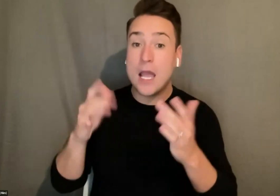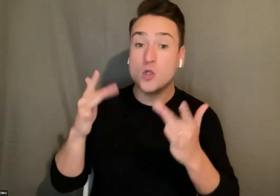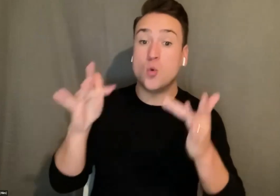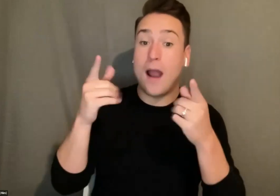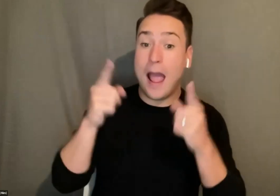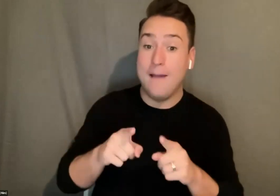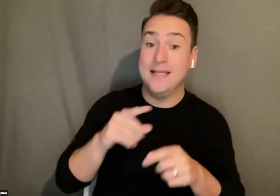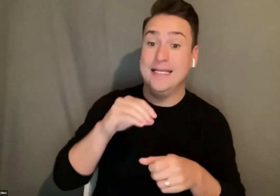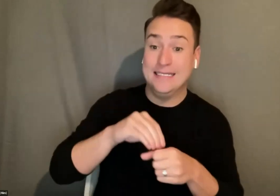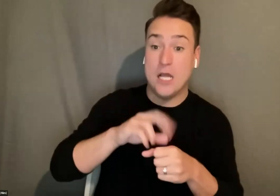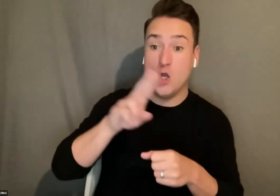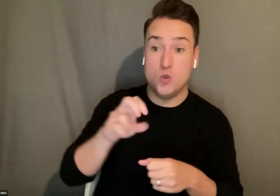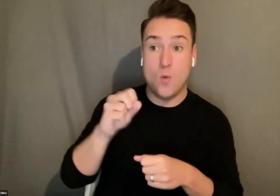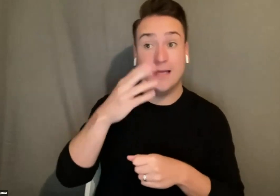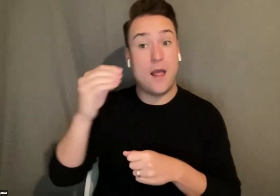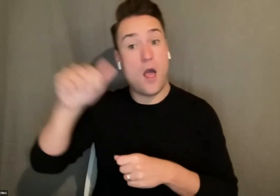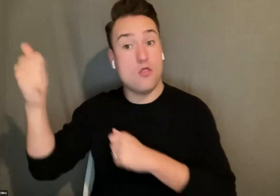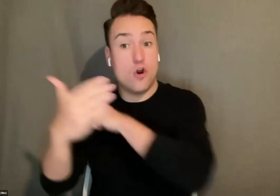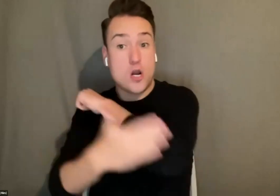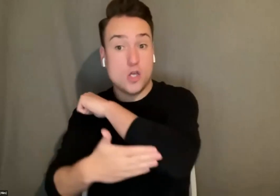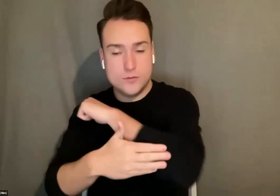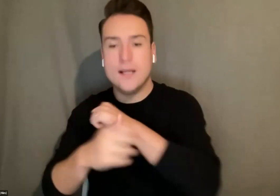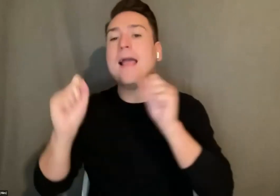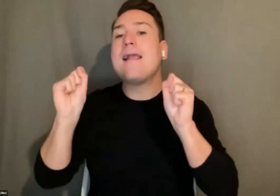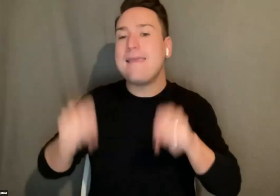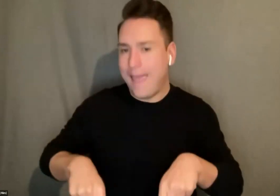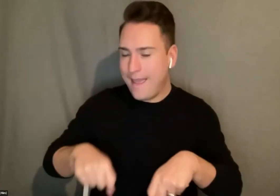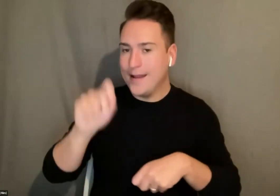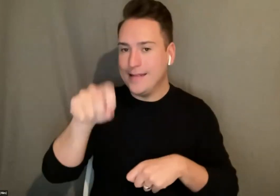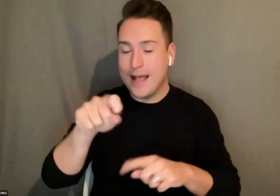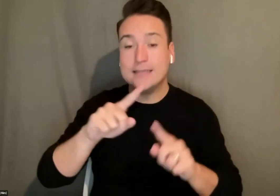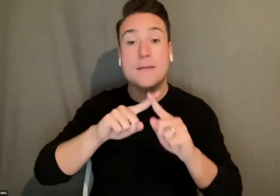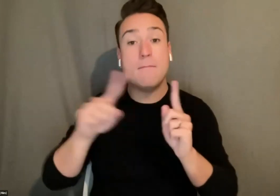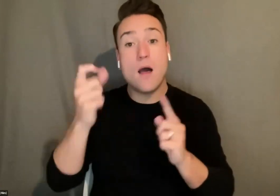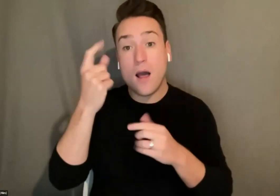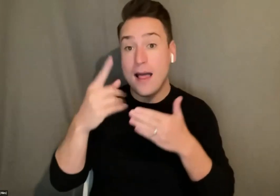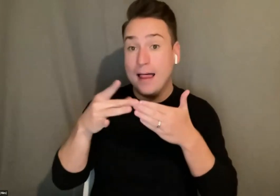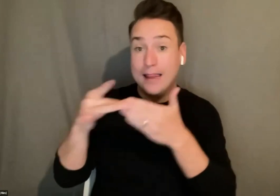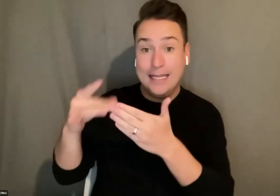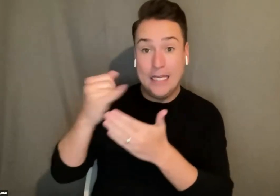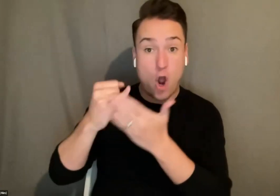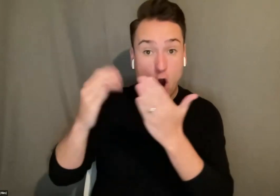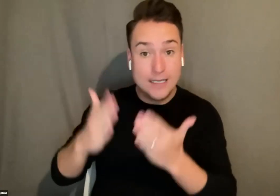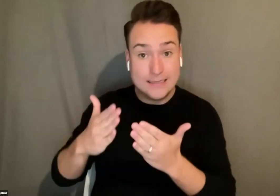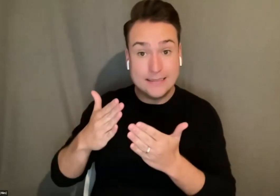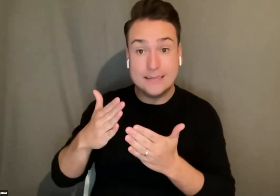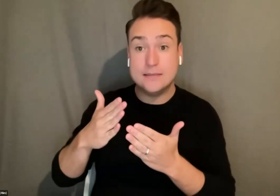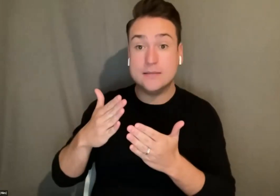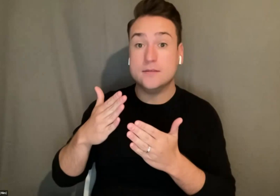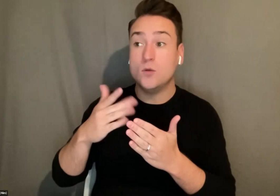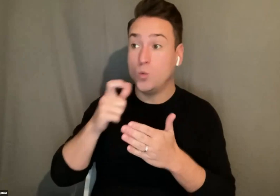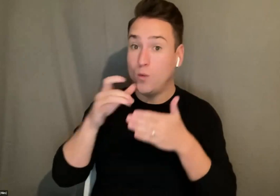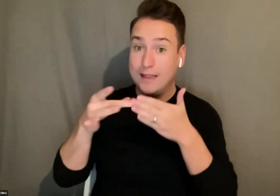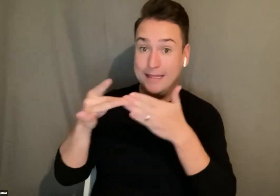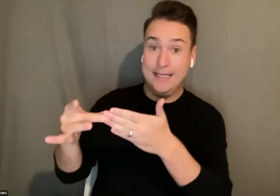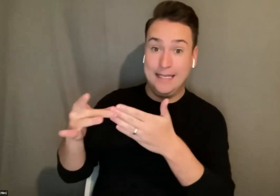outside of the US yes it can happen the lead artists the ensemble actually